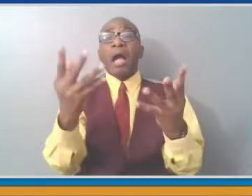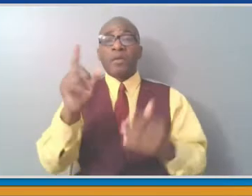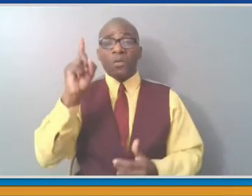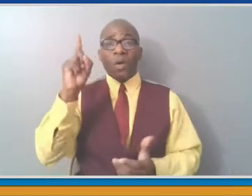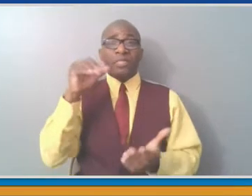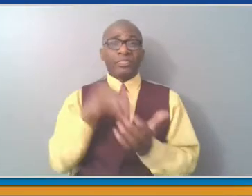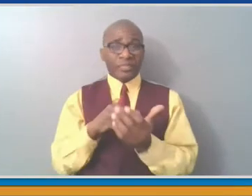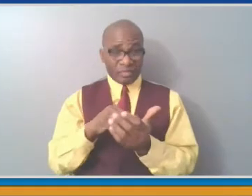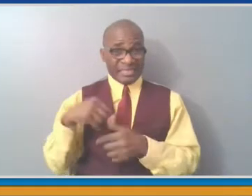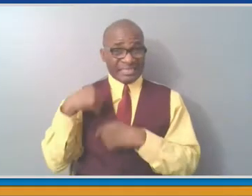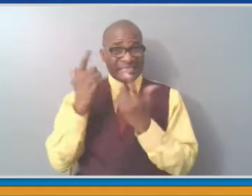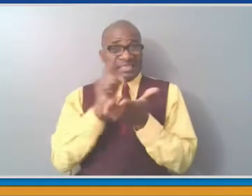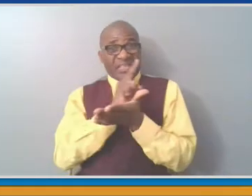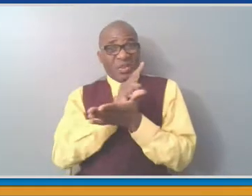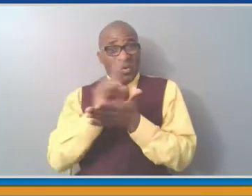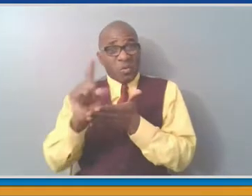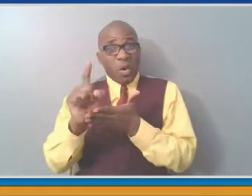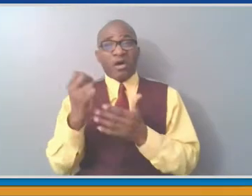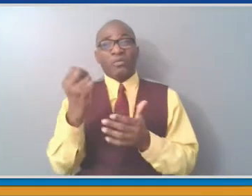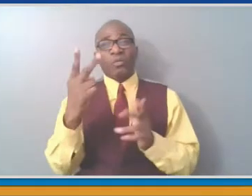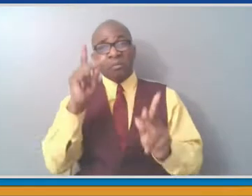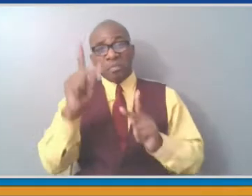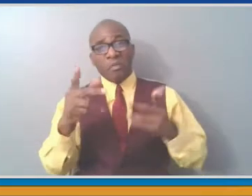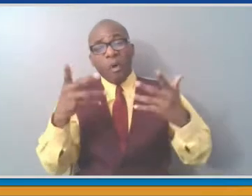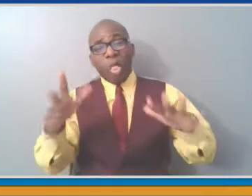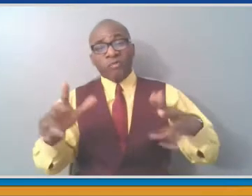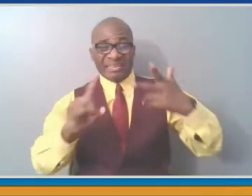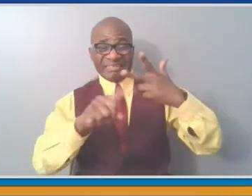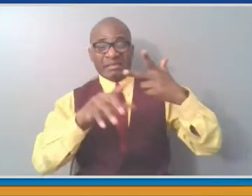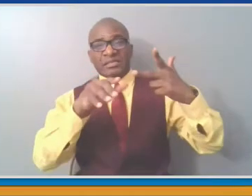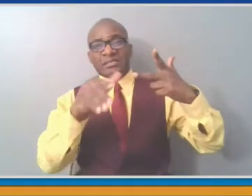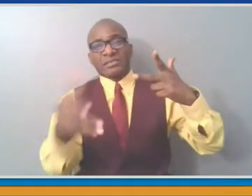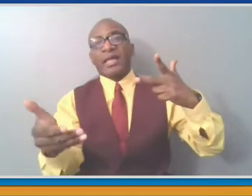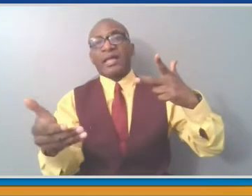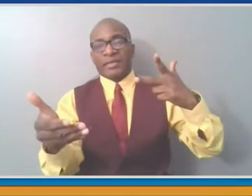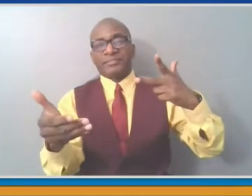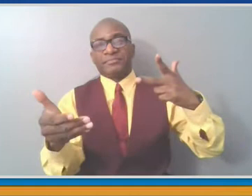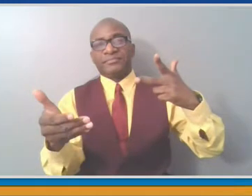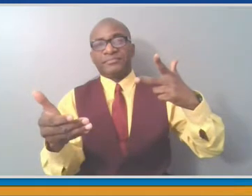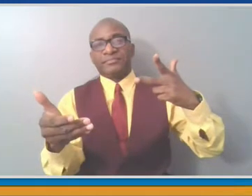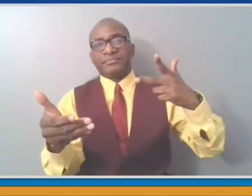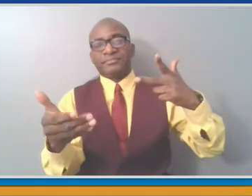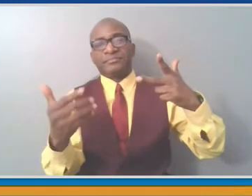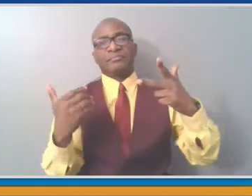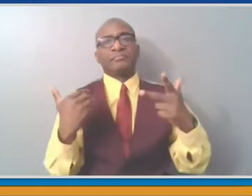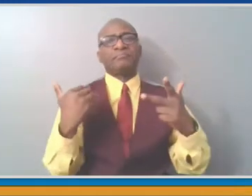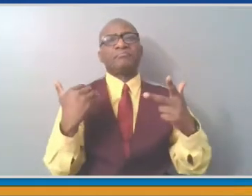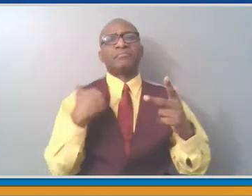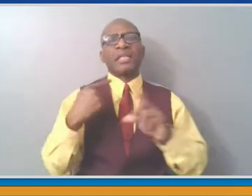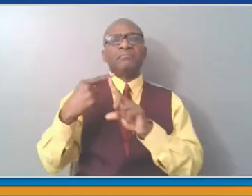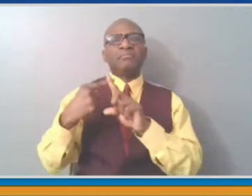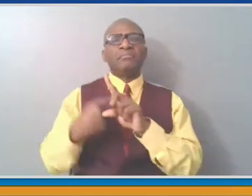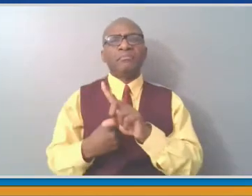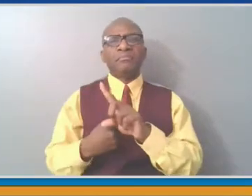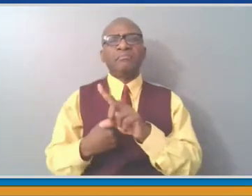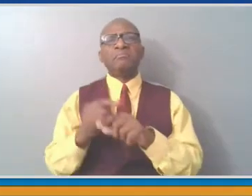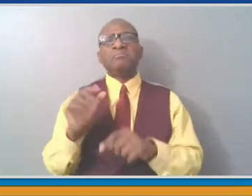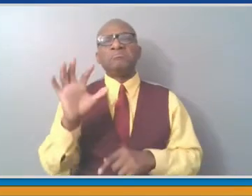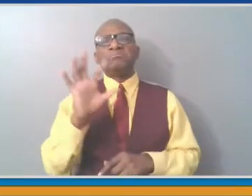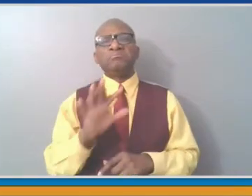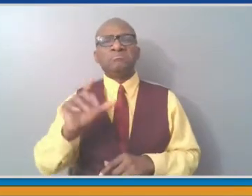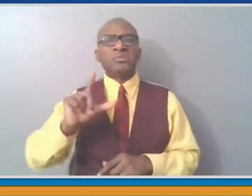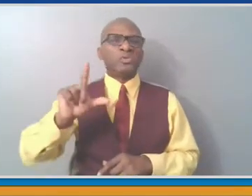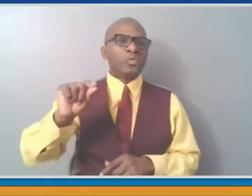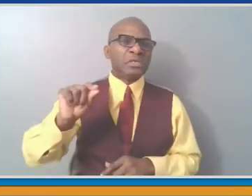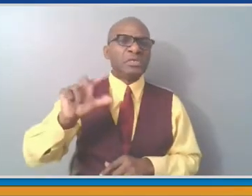In recent weeks prior, we were around 20, and then in the mid-20s and higher. I always caution to say immediately, even one death is